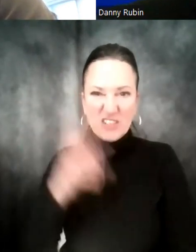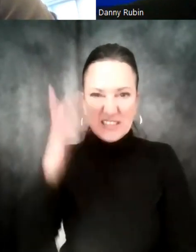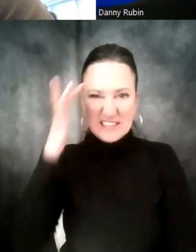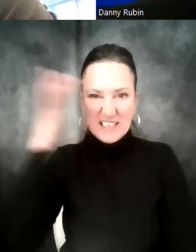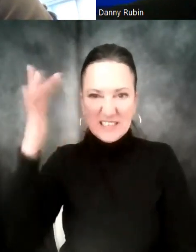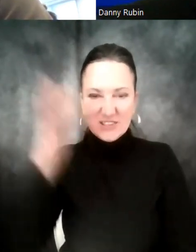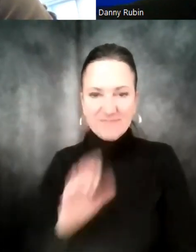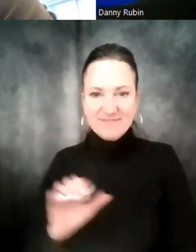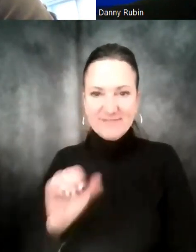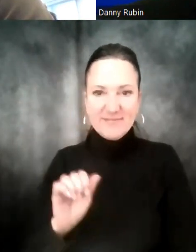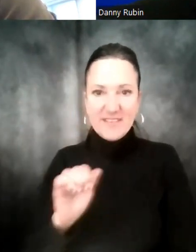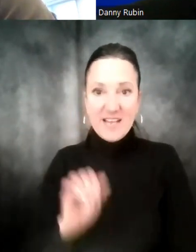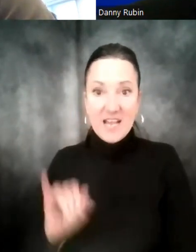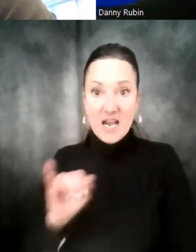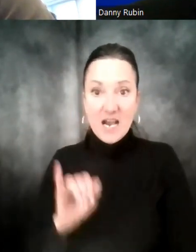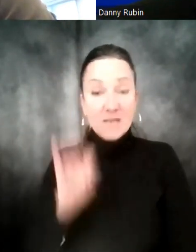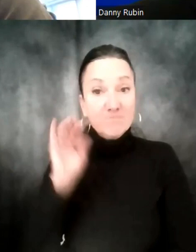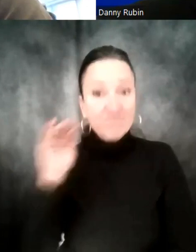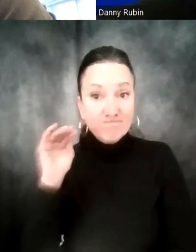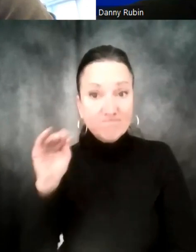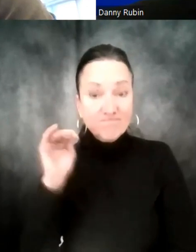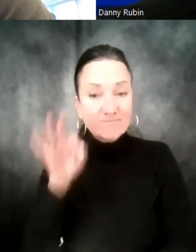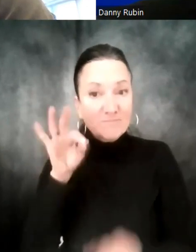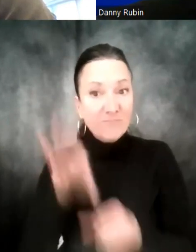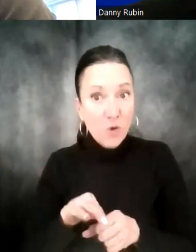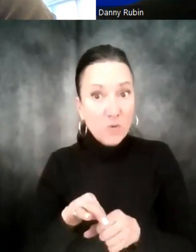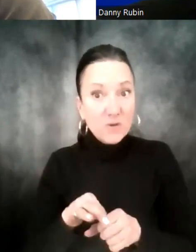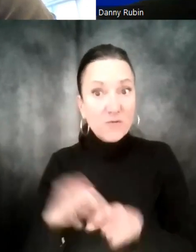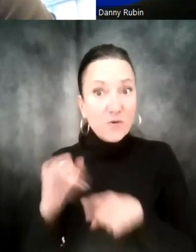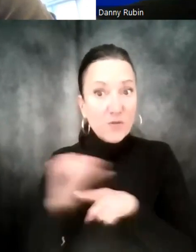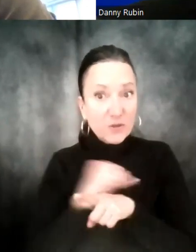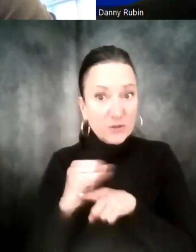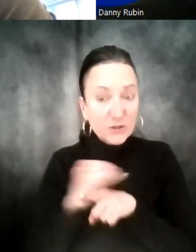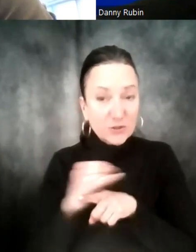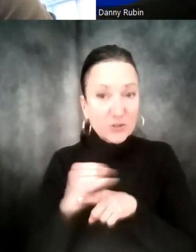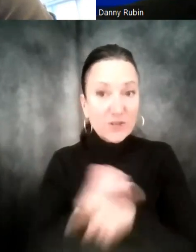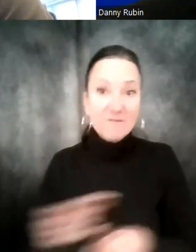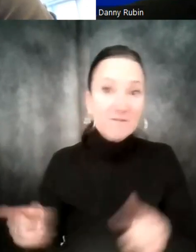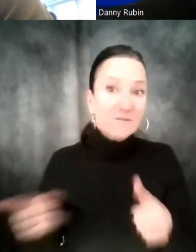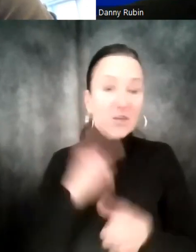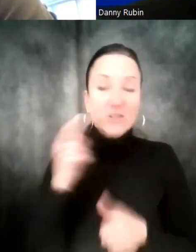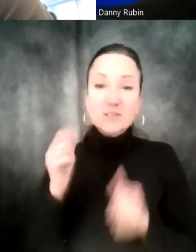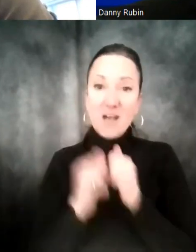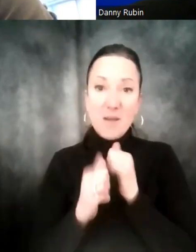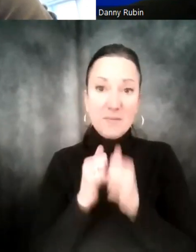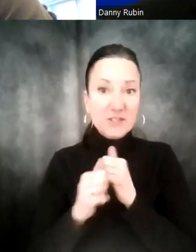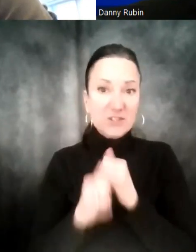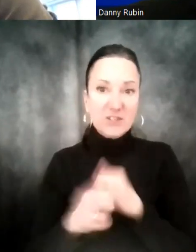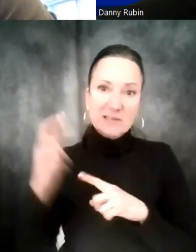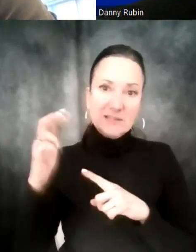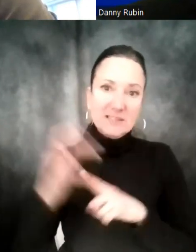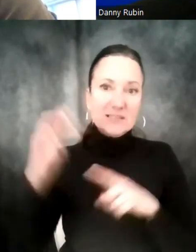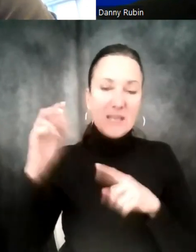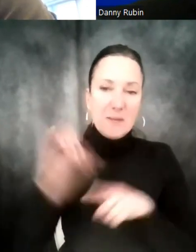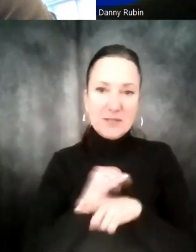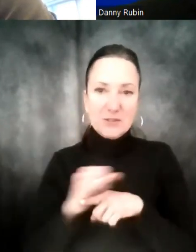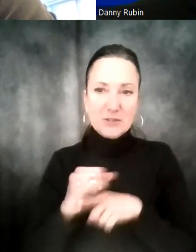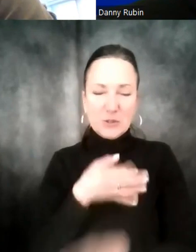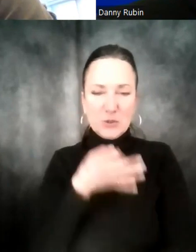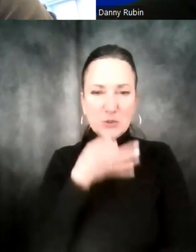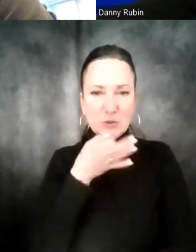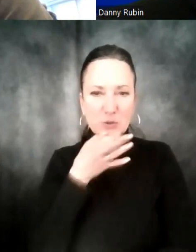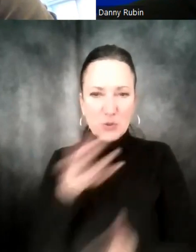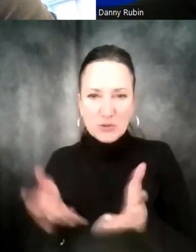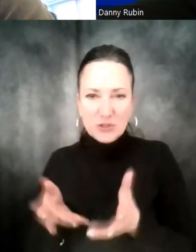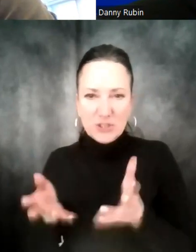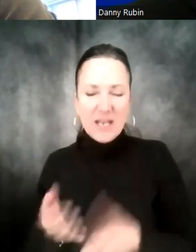again, please vote for our finalist students. Be part of our first ever contest. And we will be speaking to you soon and emailing all this